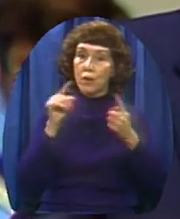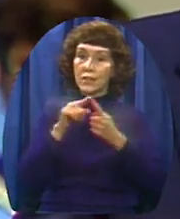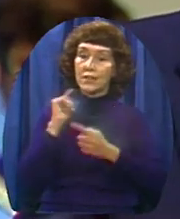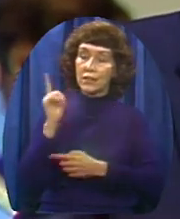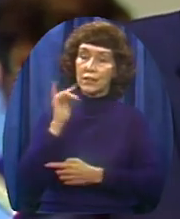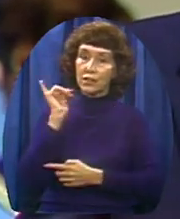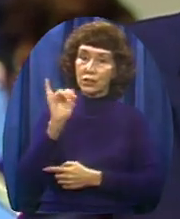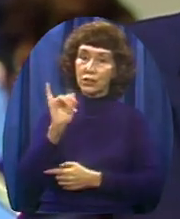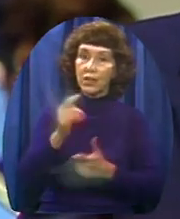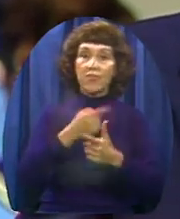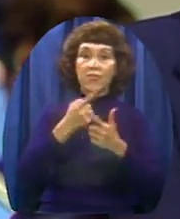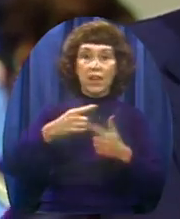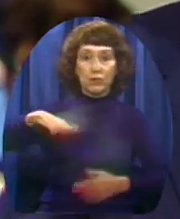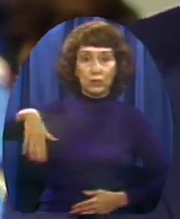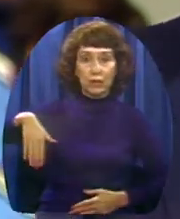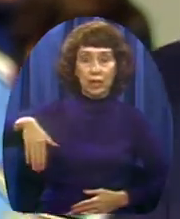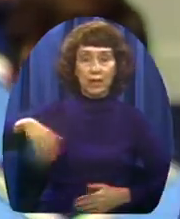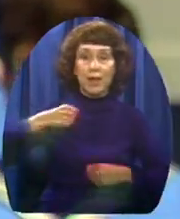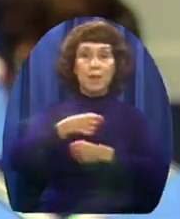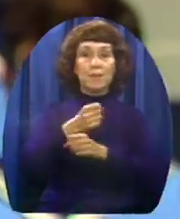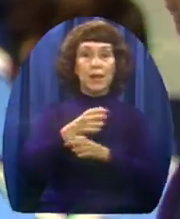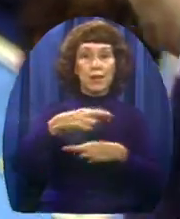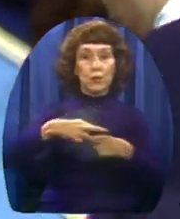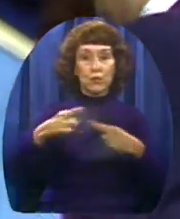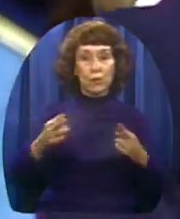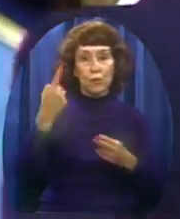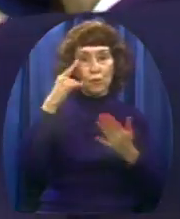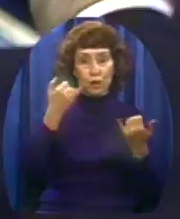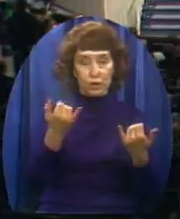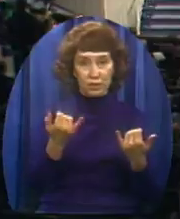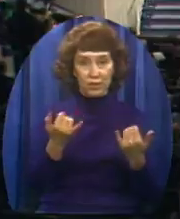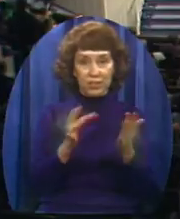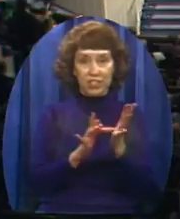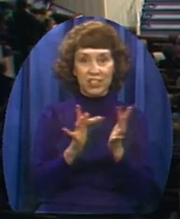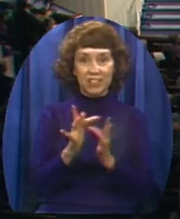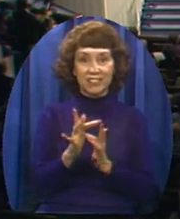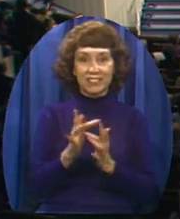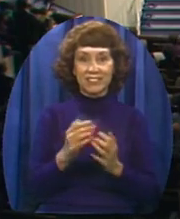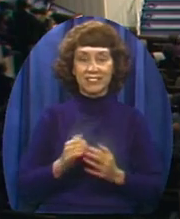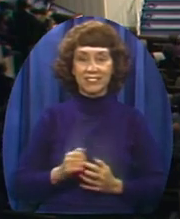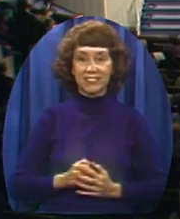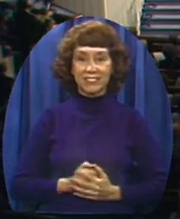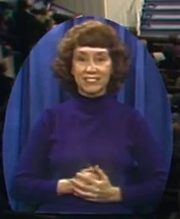you'll make room for him now. . .